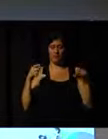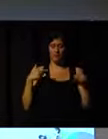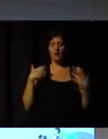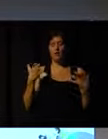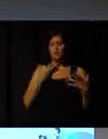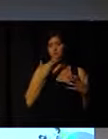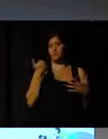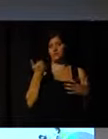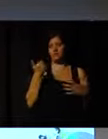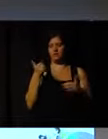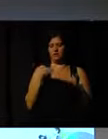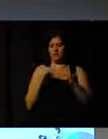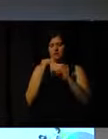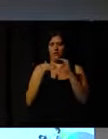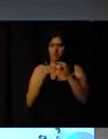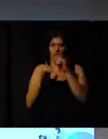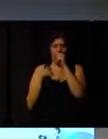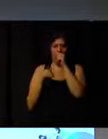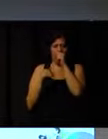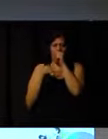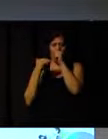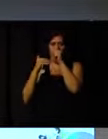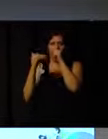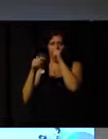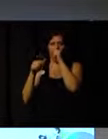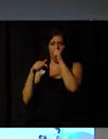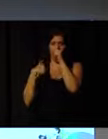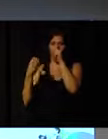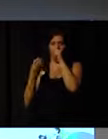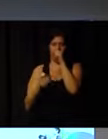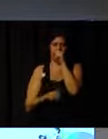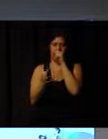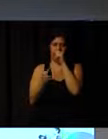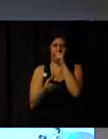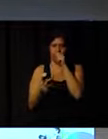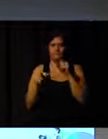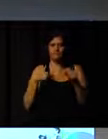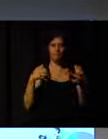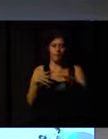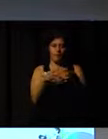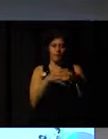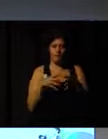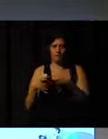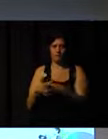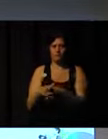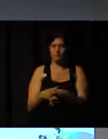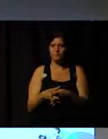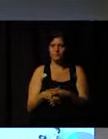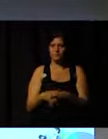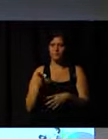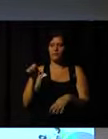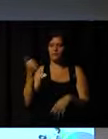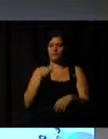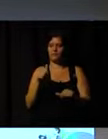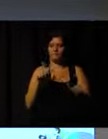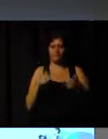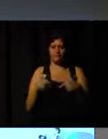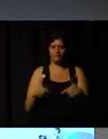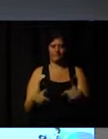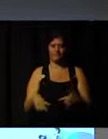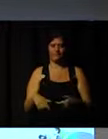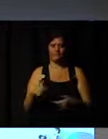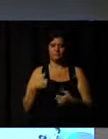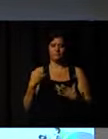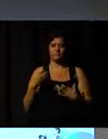want to enhance the level of performance that I want to provide to my members, for instance, or the quality of